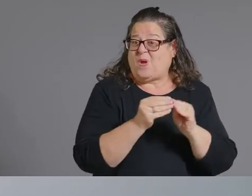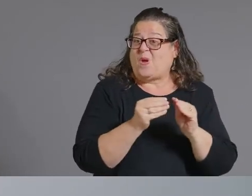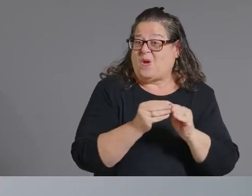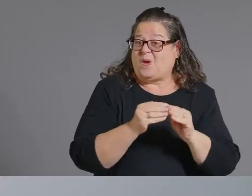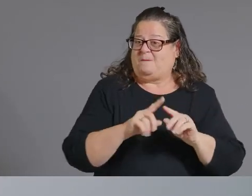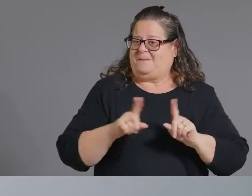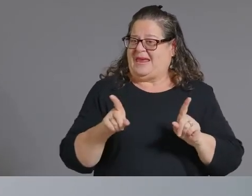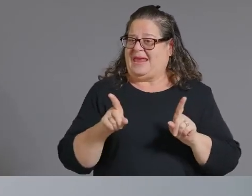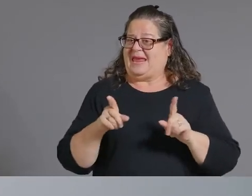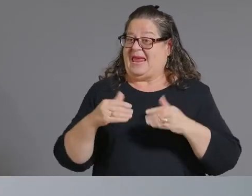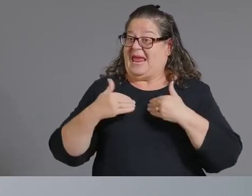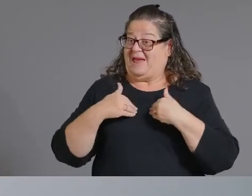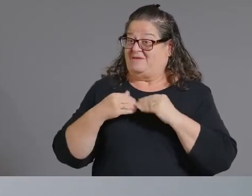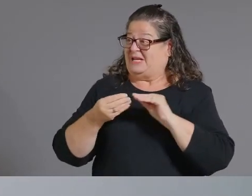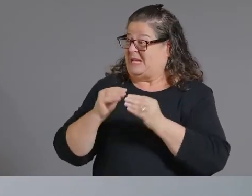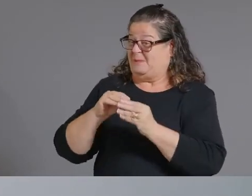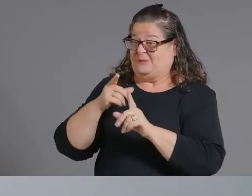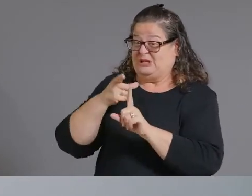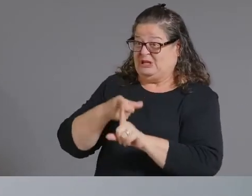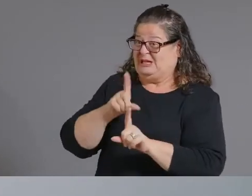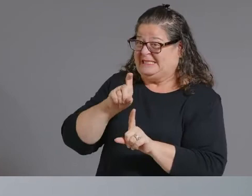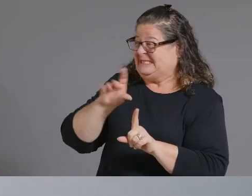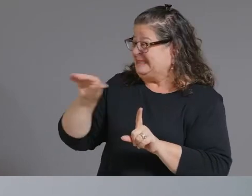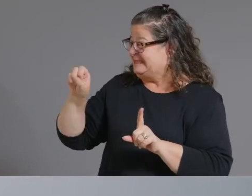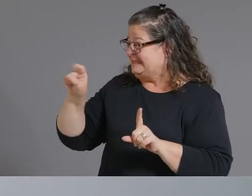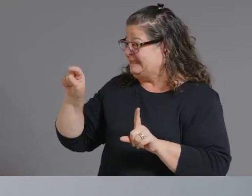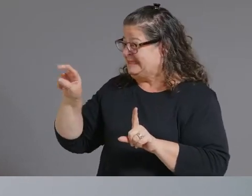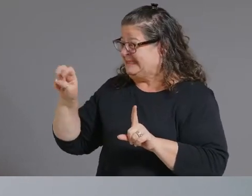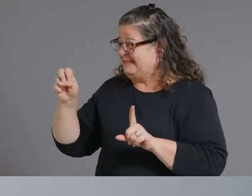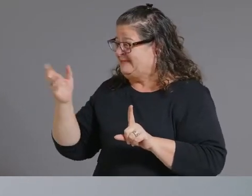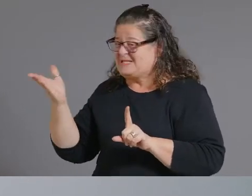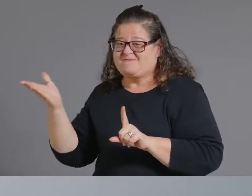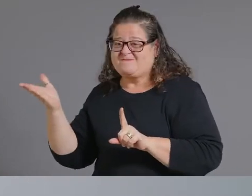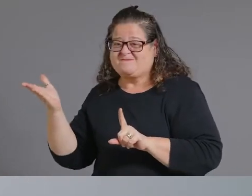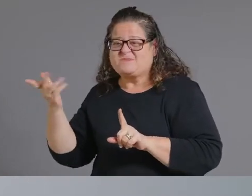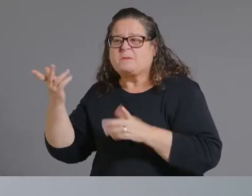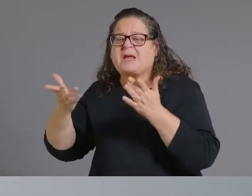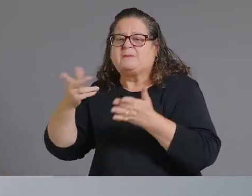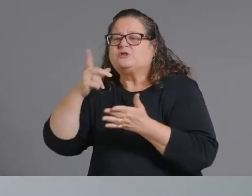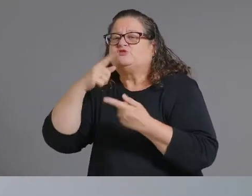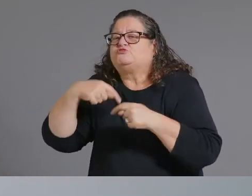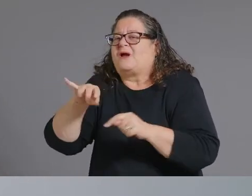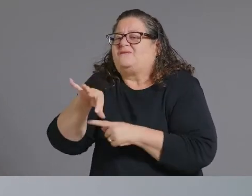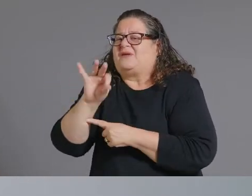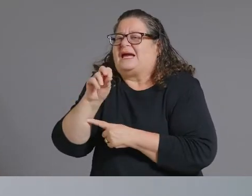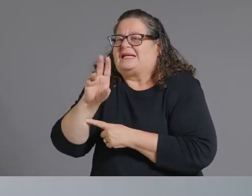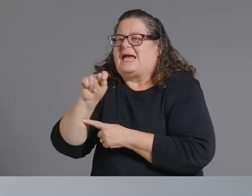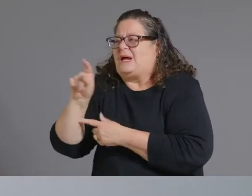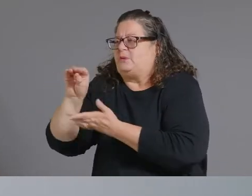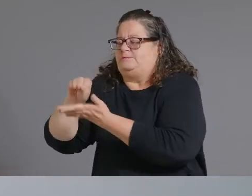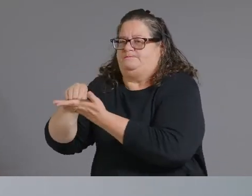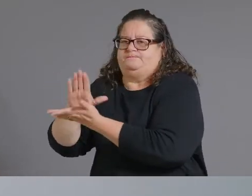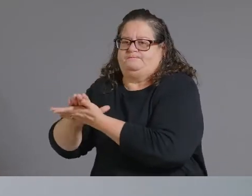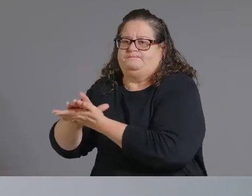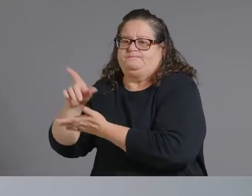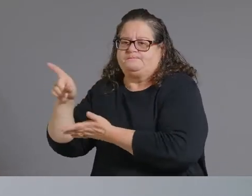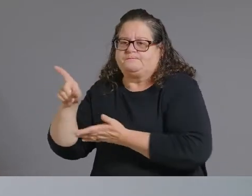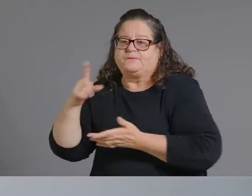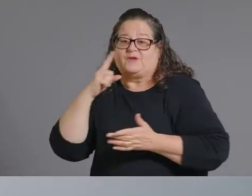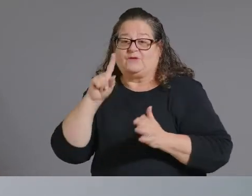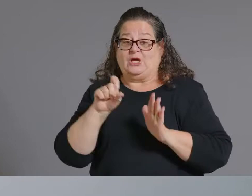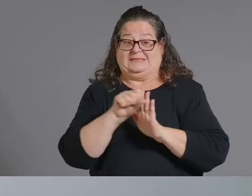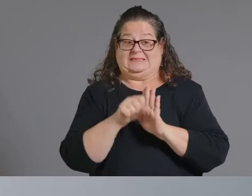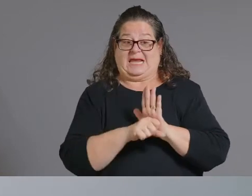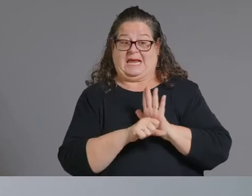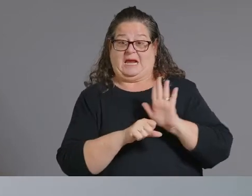um so let us look into that and see if that's something that that we can get you i know the state pods we do post that on our website but those are